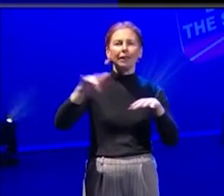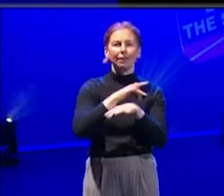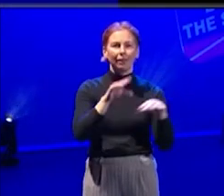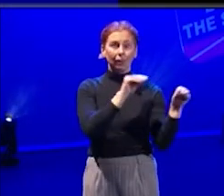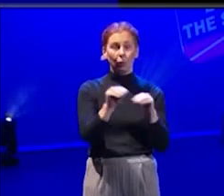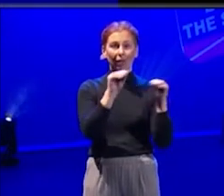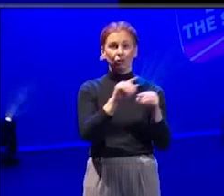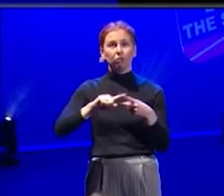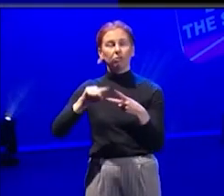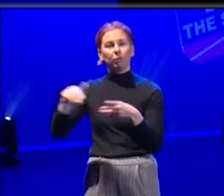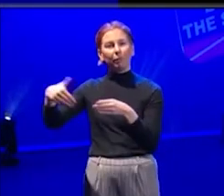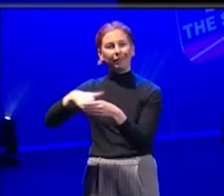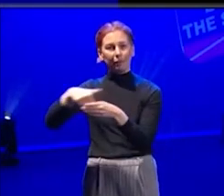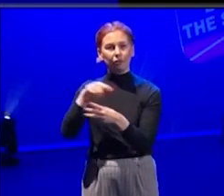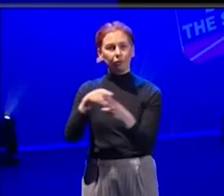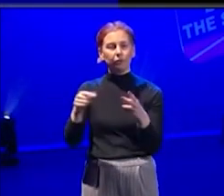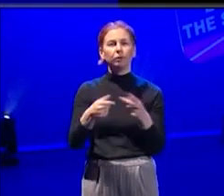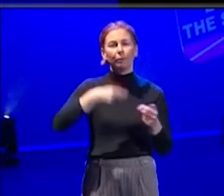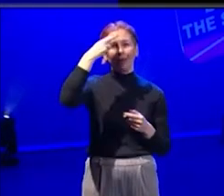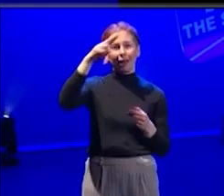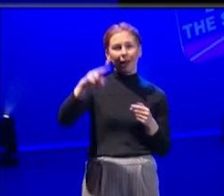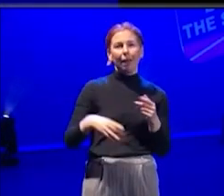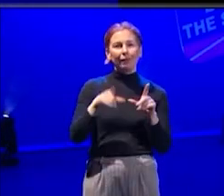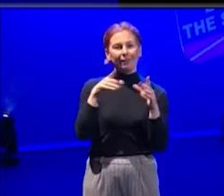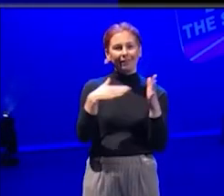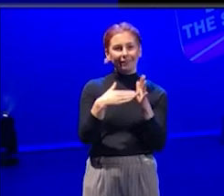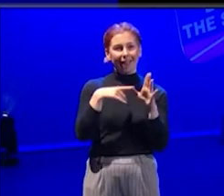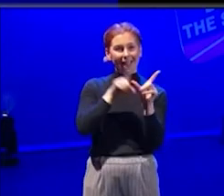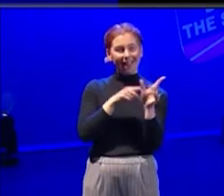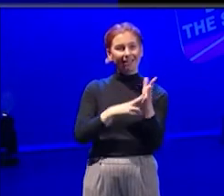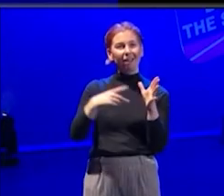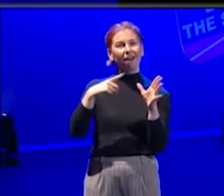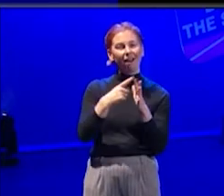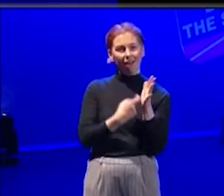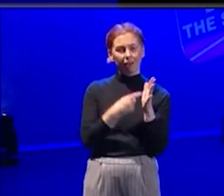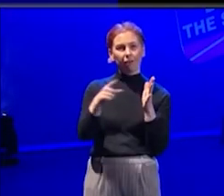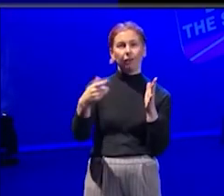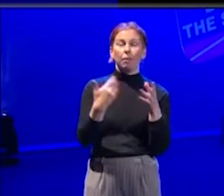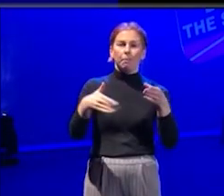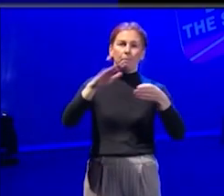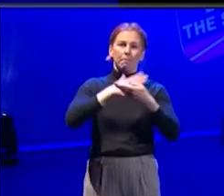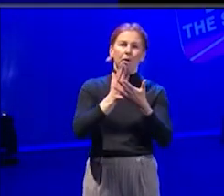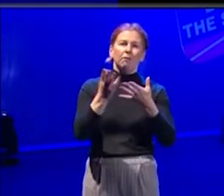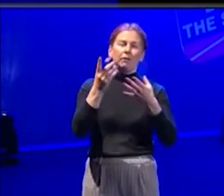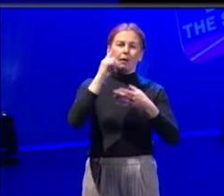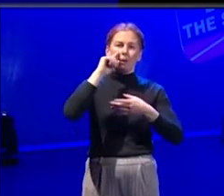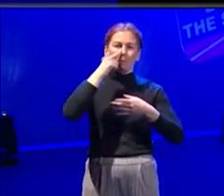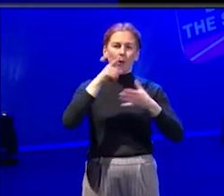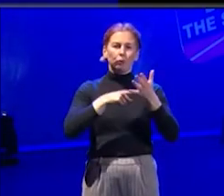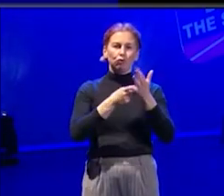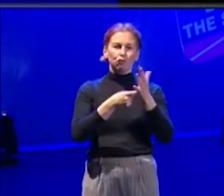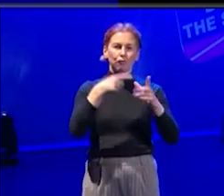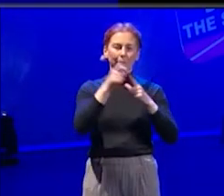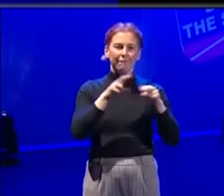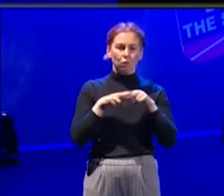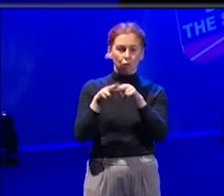and Participation. My name is Zainette, I'm part of the Mousetrap Youth Forum, I have been for four years, and I'm a